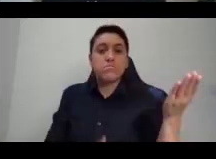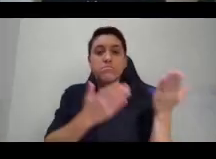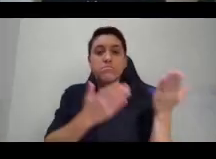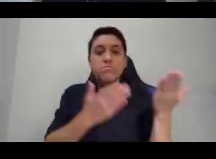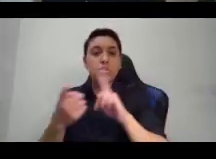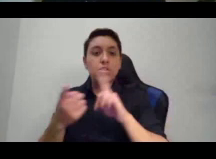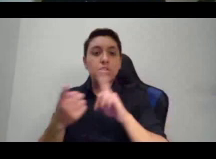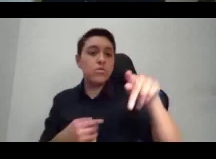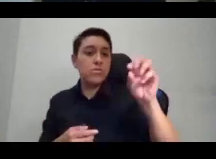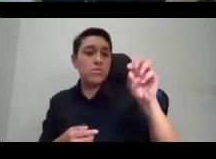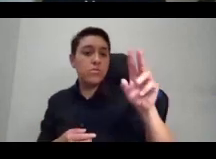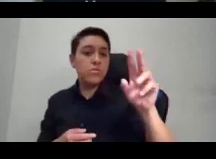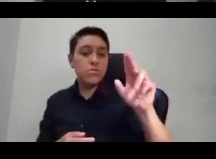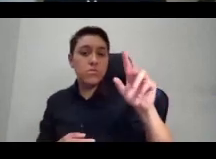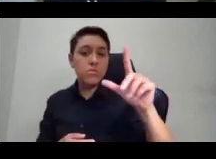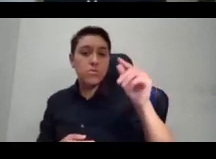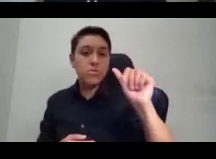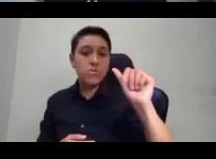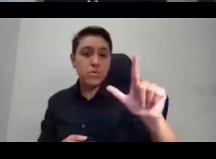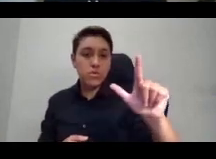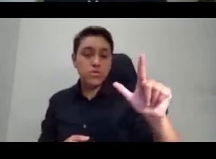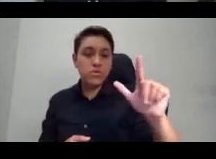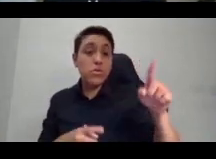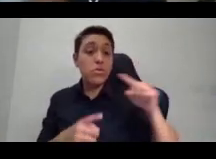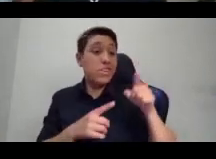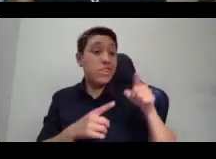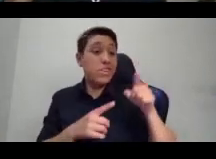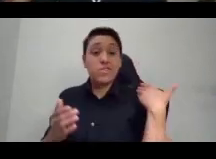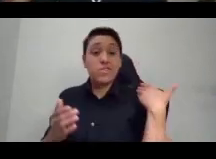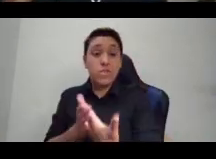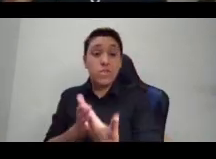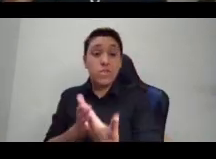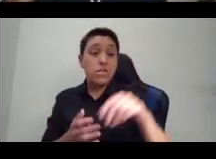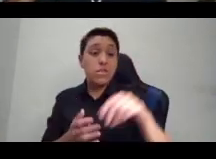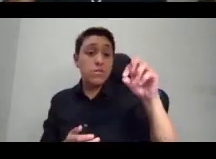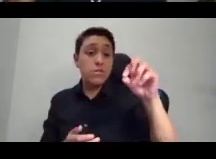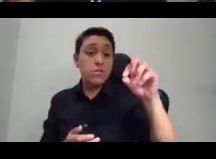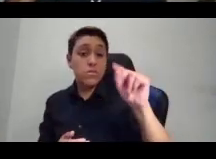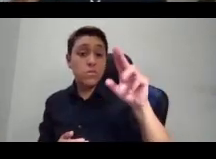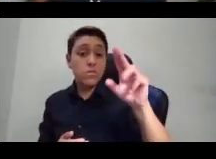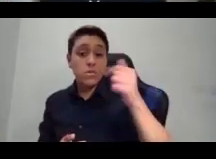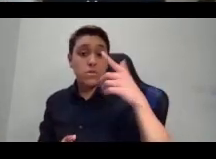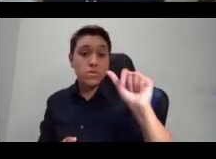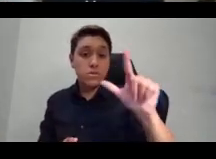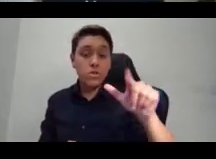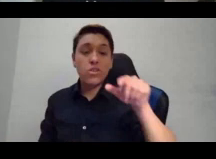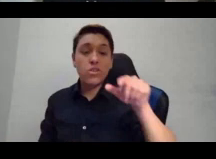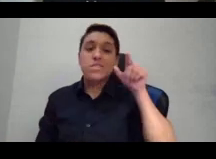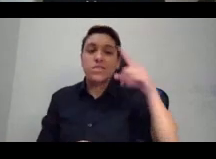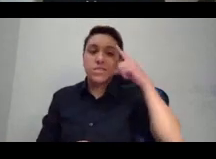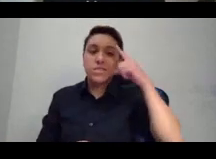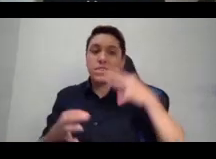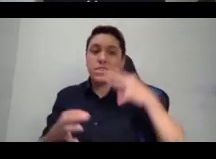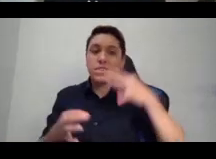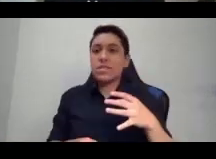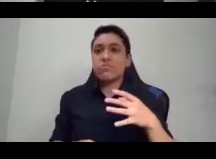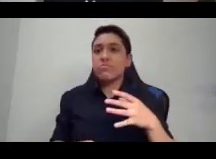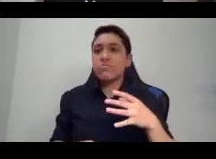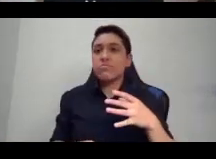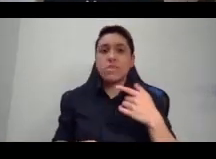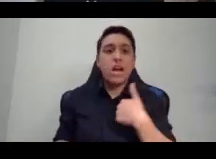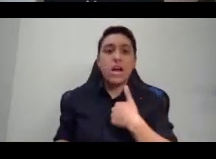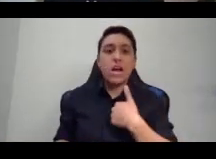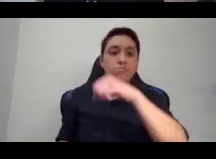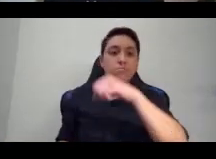she quickly decided and refused to accept any of the clothing that was offered to her by her